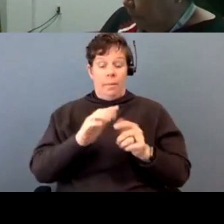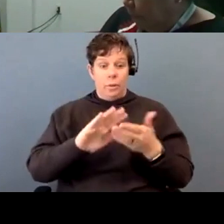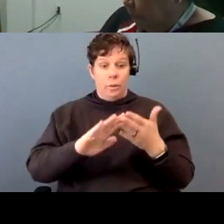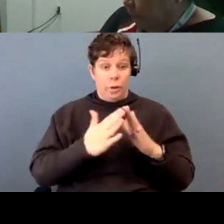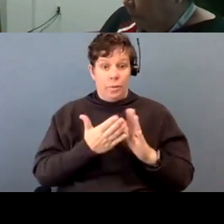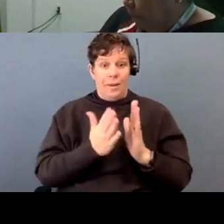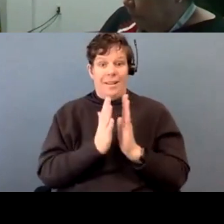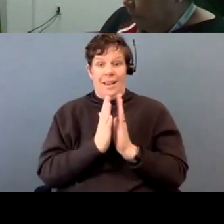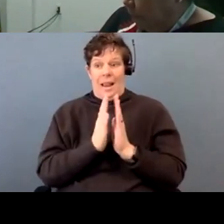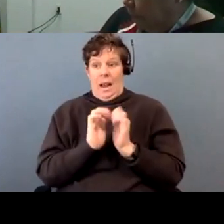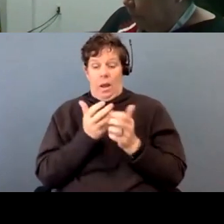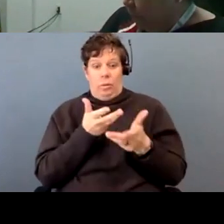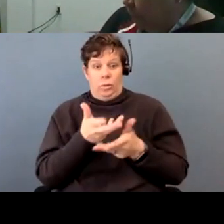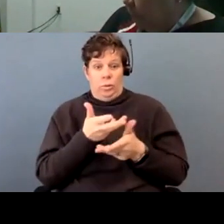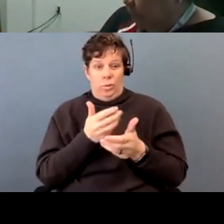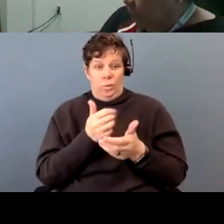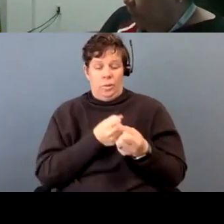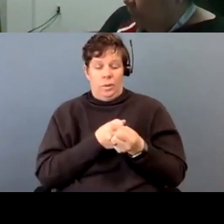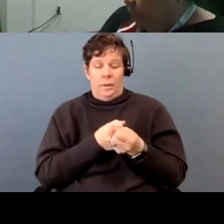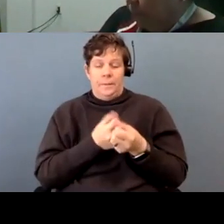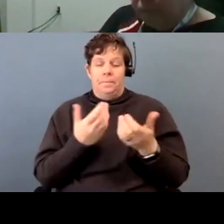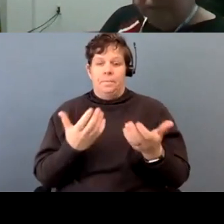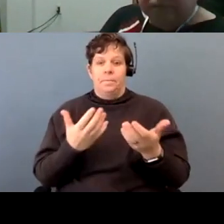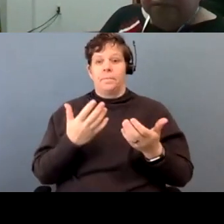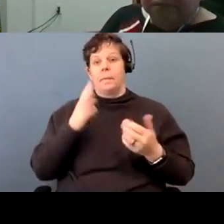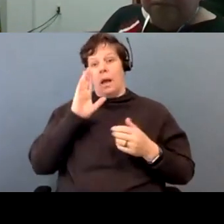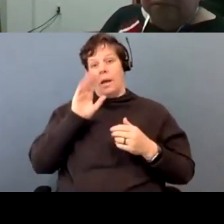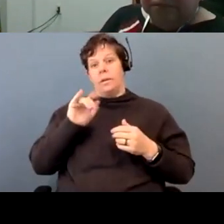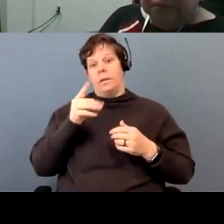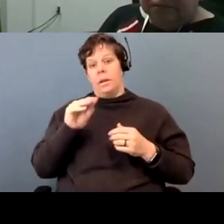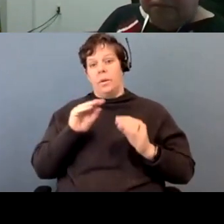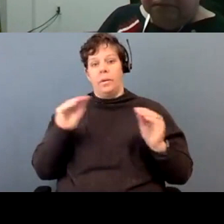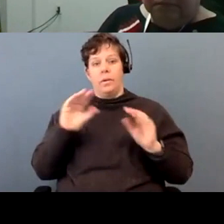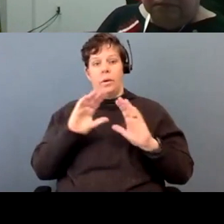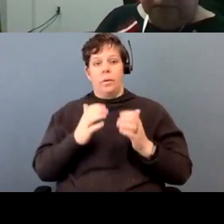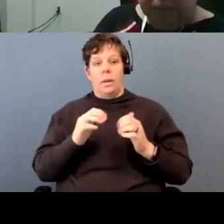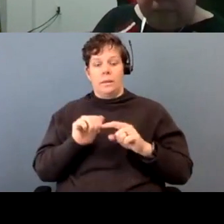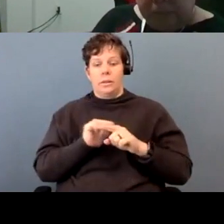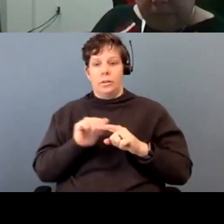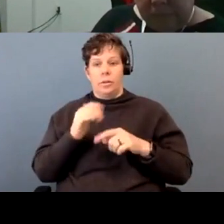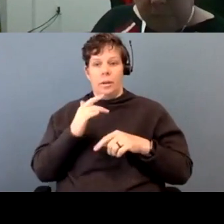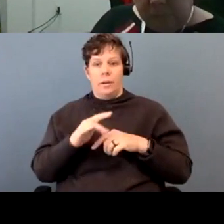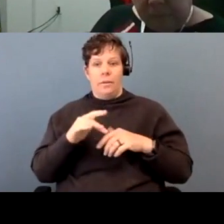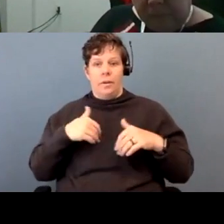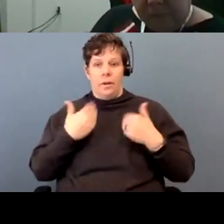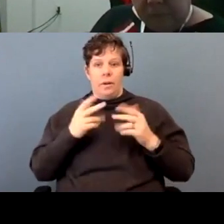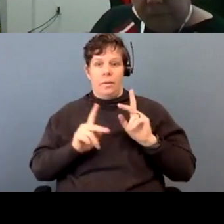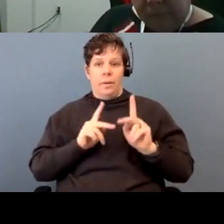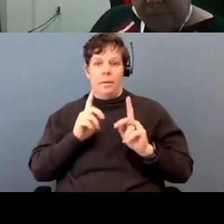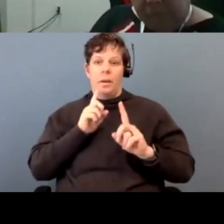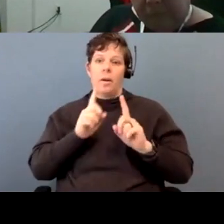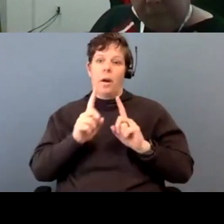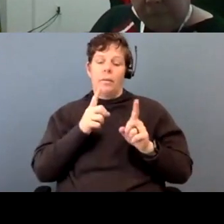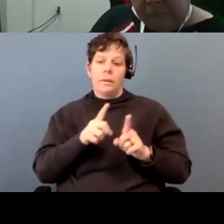So, I mean, the short answer, I know in Idaho, we don't have classes or trainings available for young people. Um, these conversations do take place in